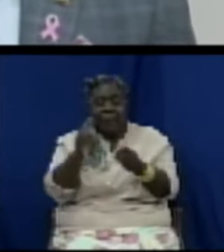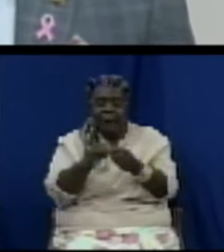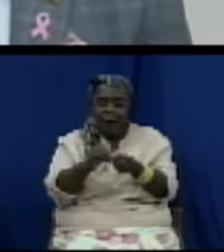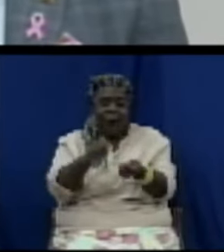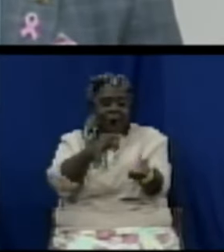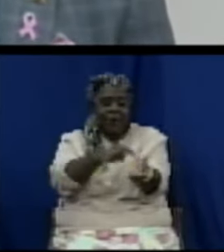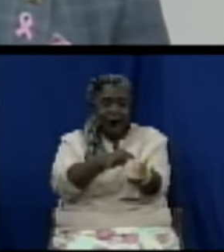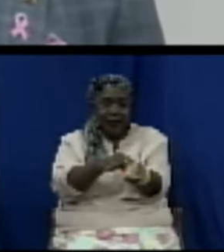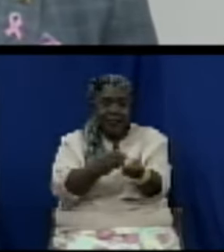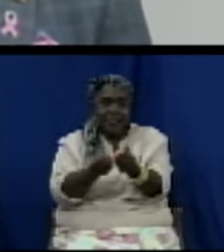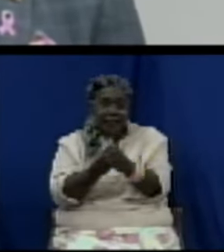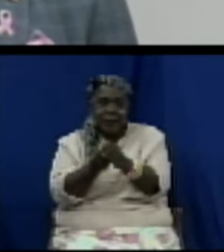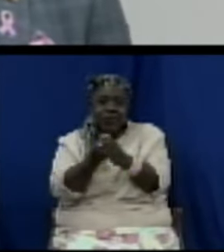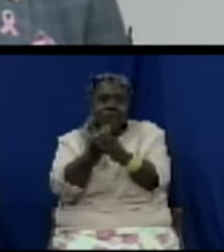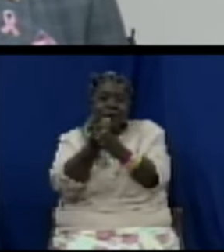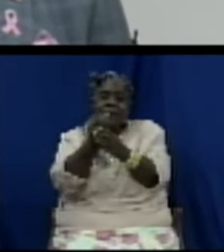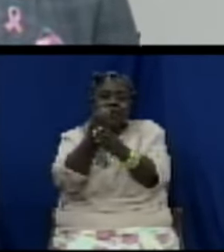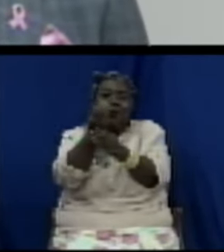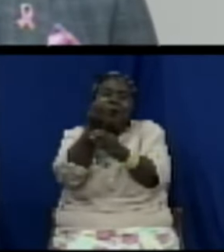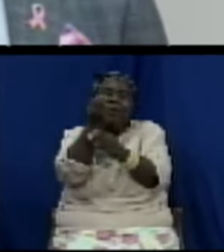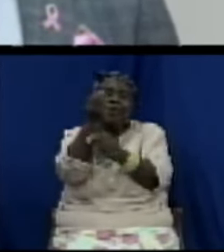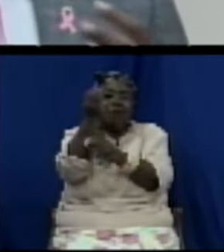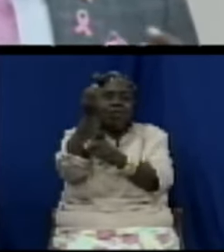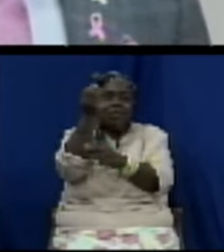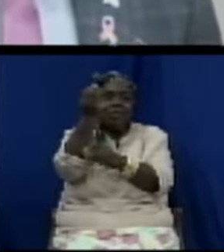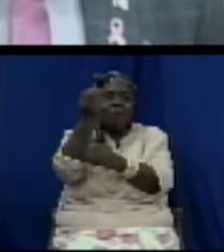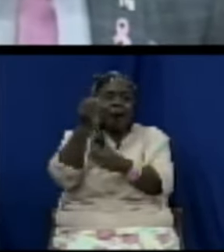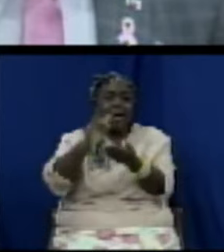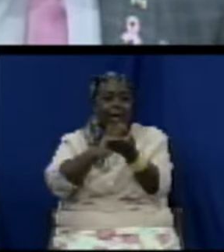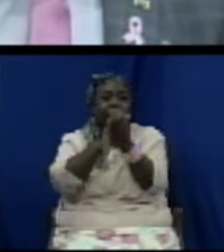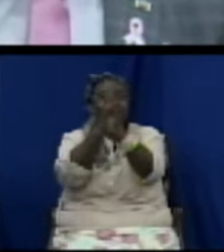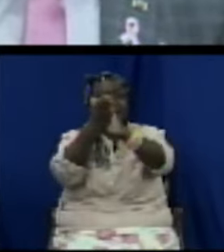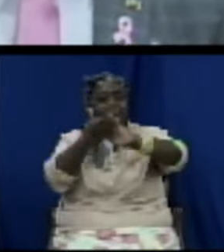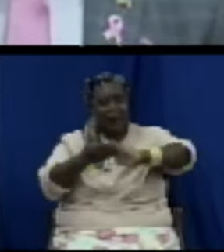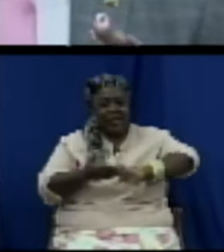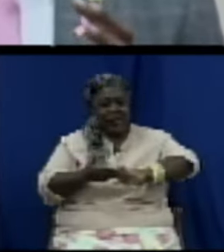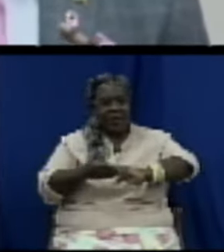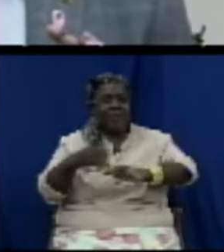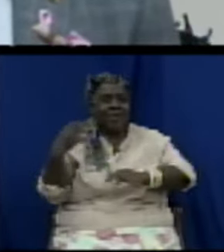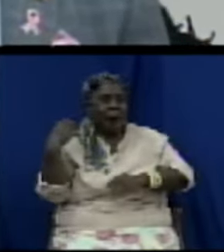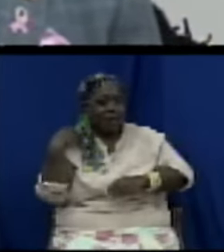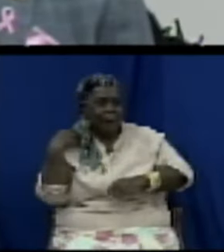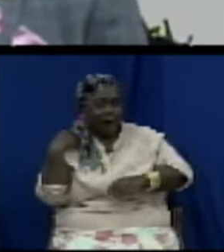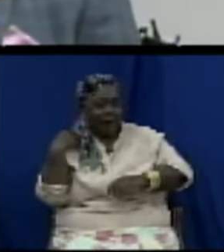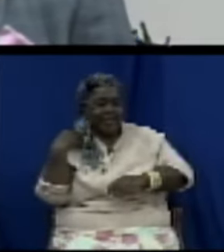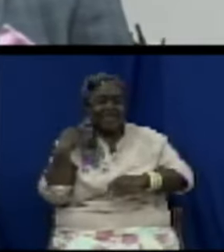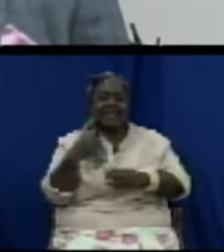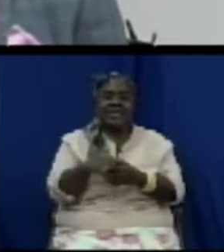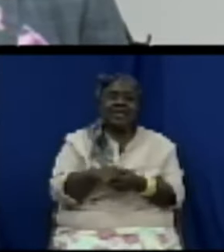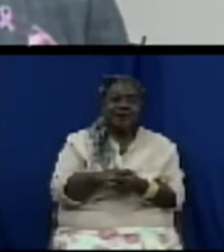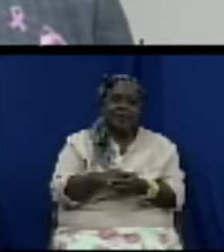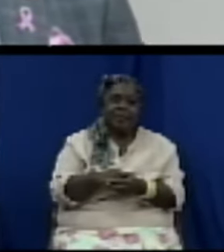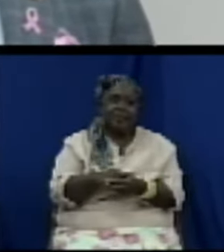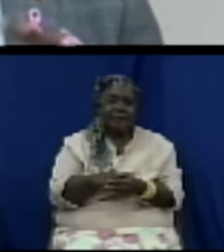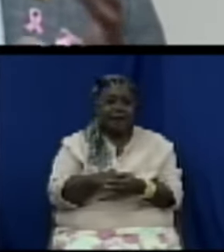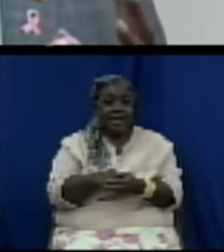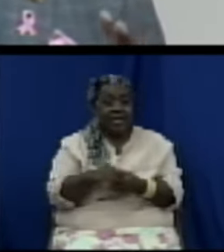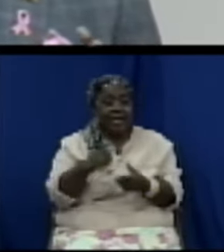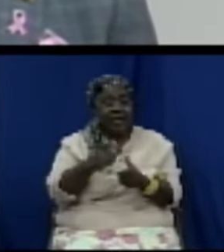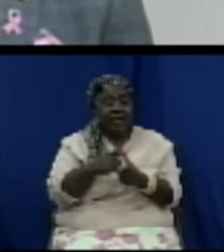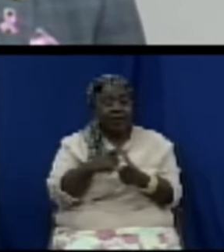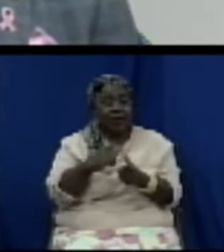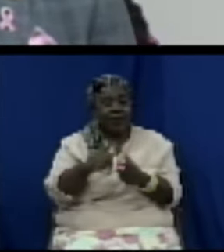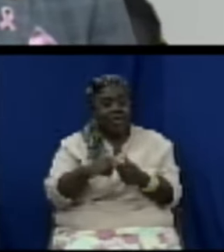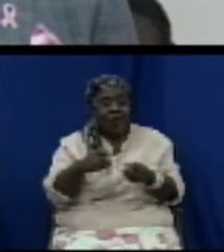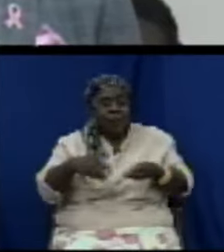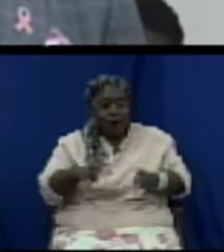We had a lot of nurses who are professionals, who have gotten their degrees, and so we wanted also, apart from better management, better outcome, which are